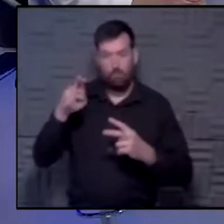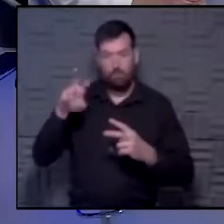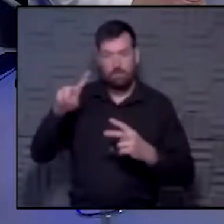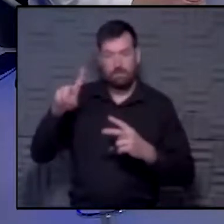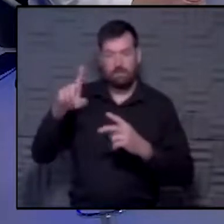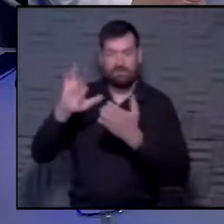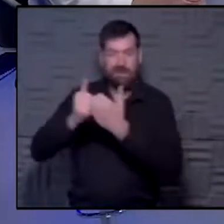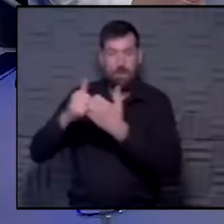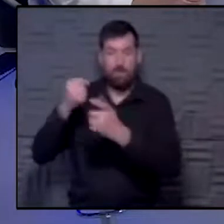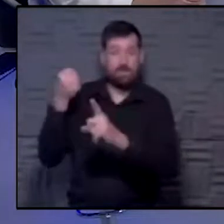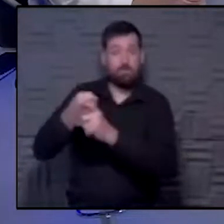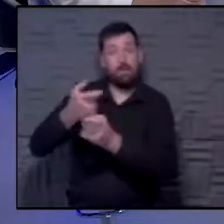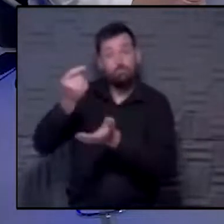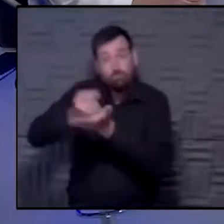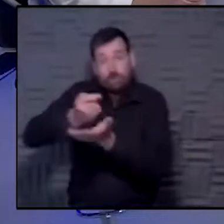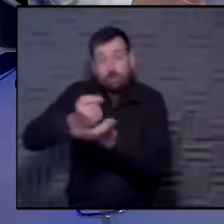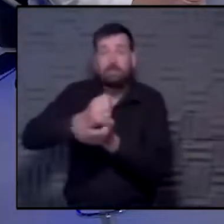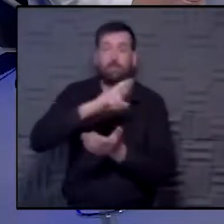impact of COVID on screening.